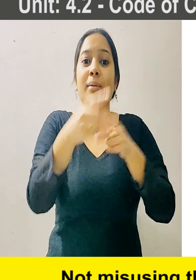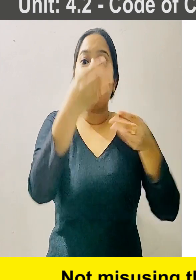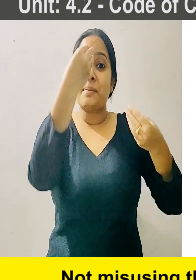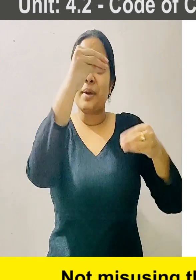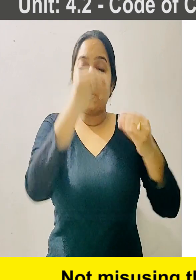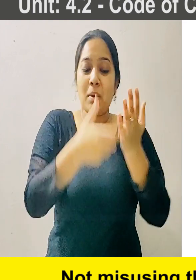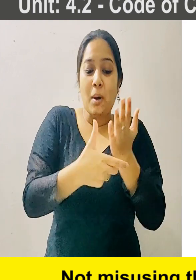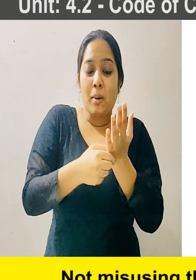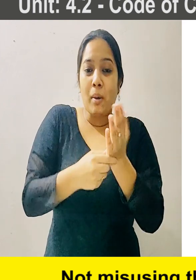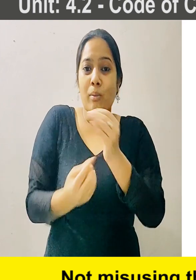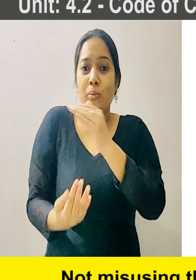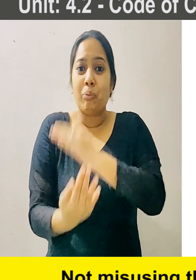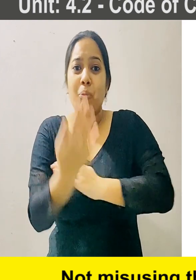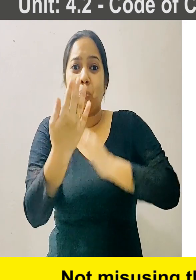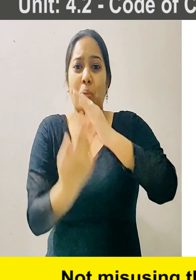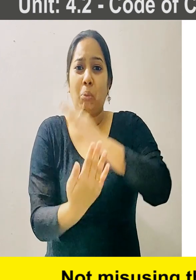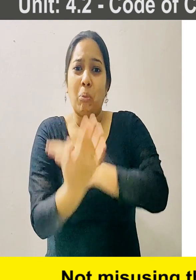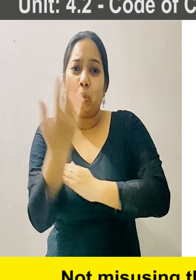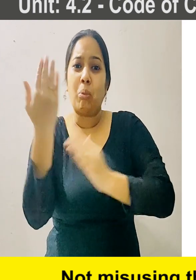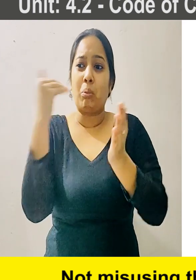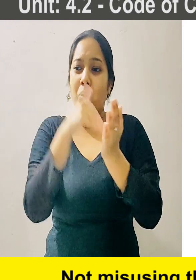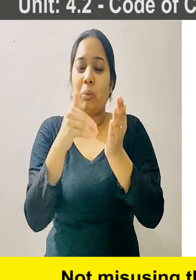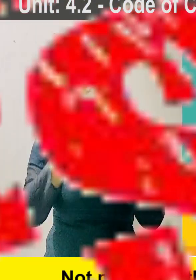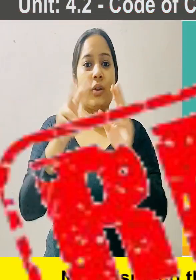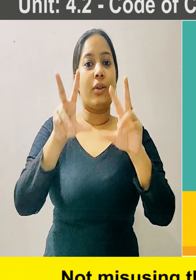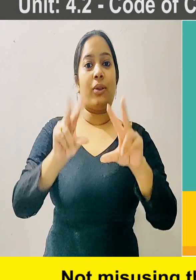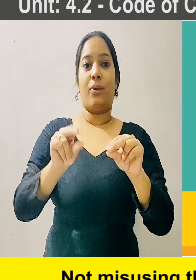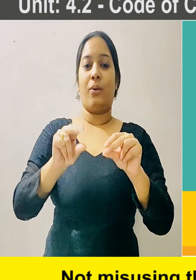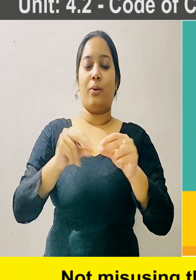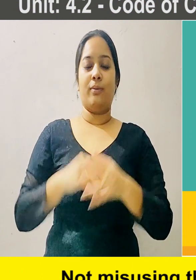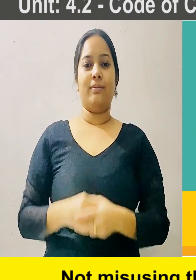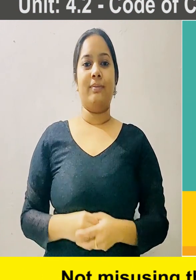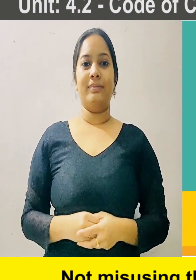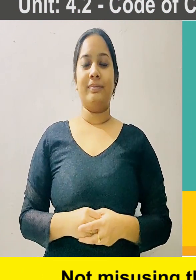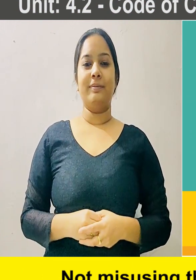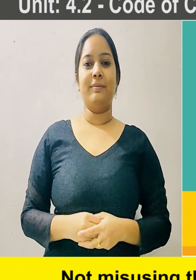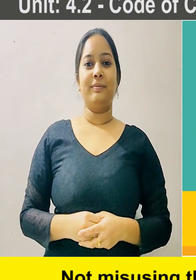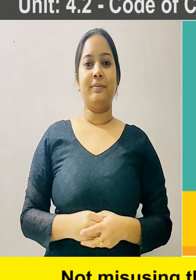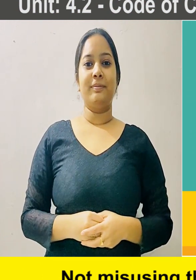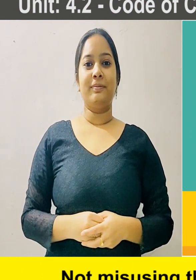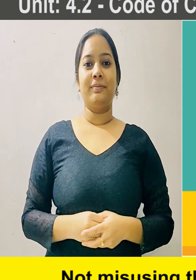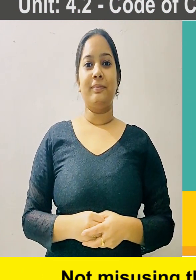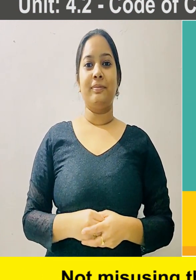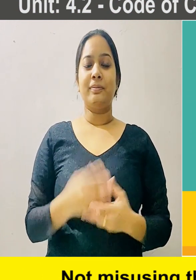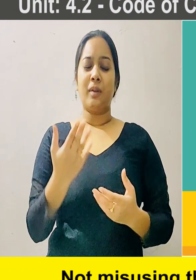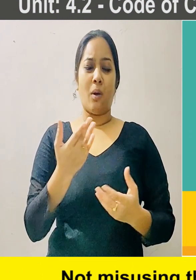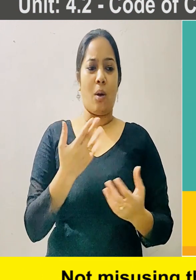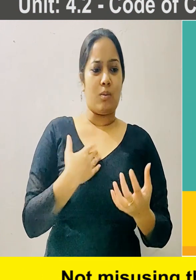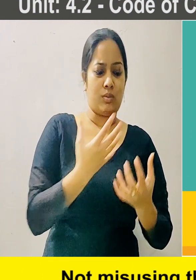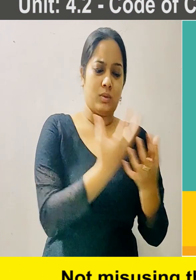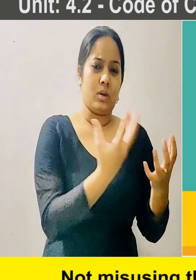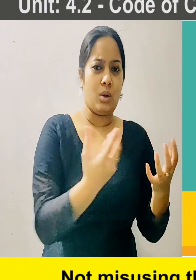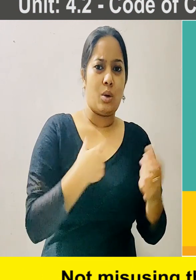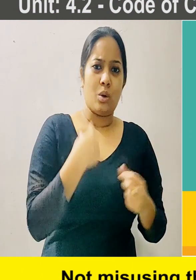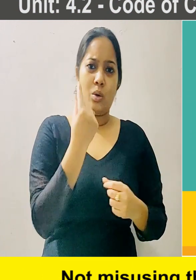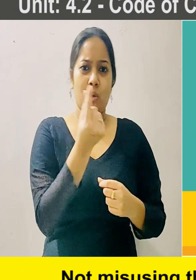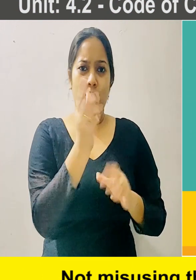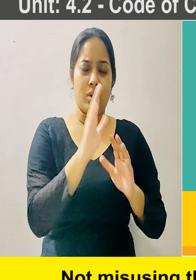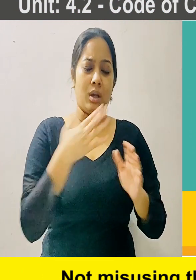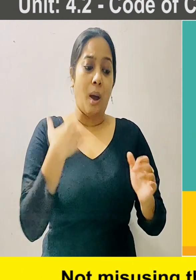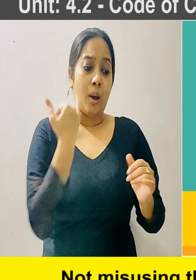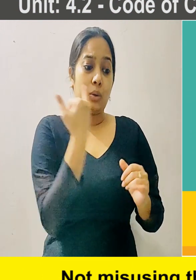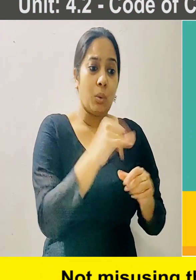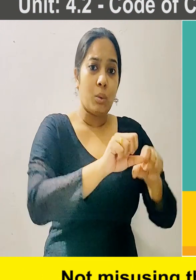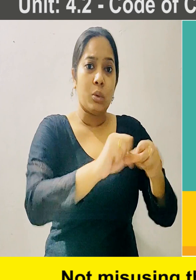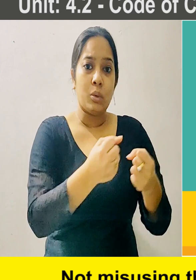stepler, printer, etc. Respecting the resources and not doing anything to damage the resources